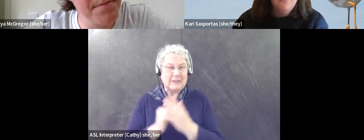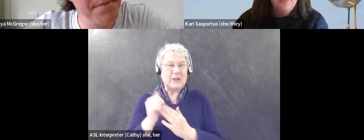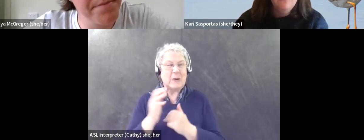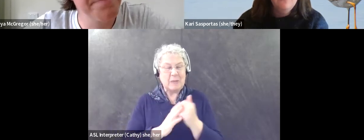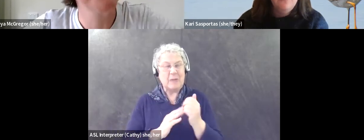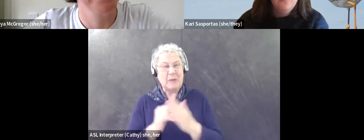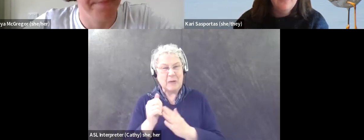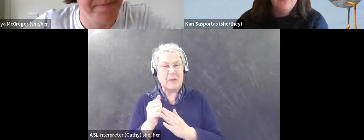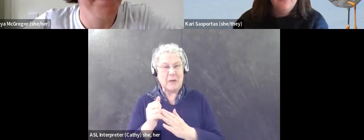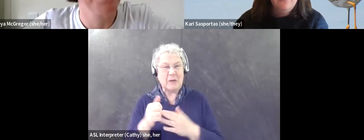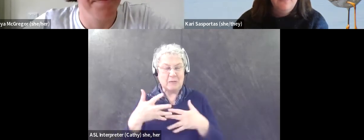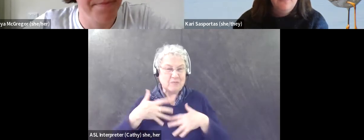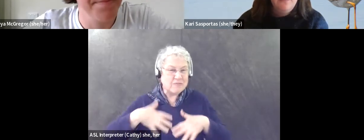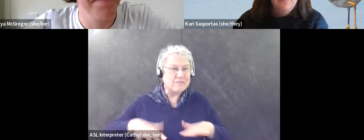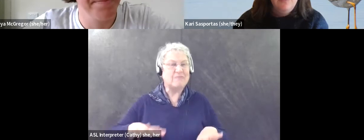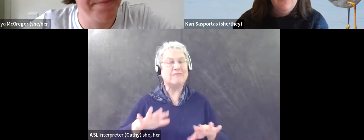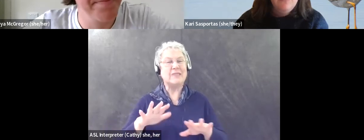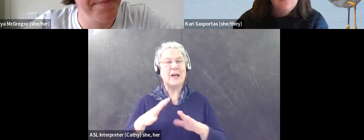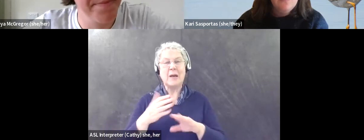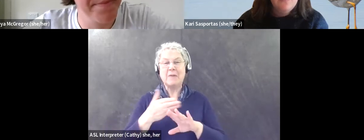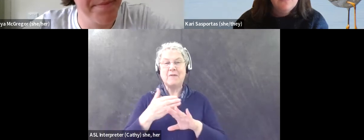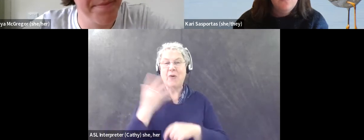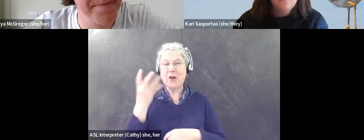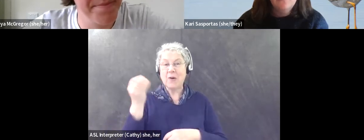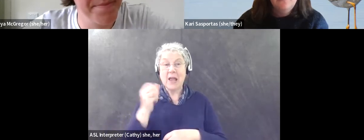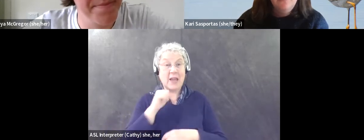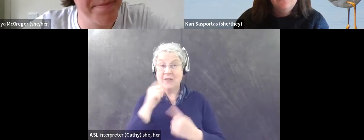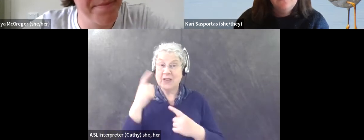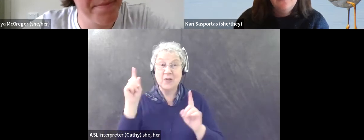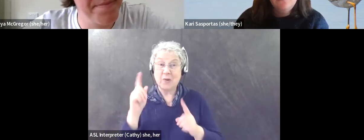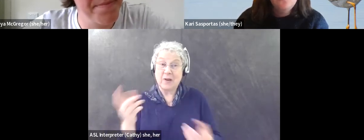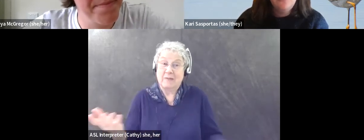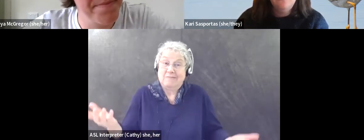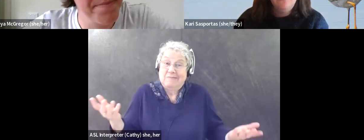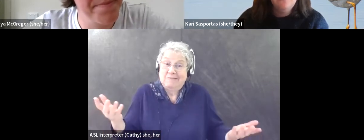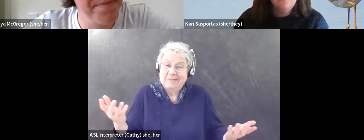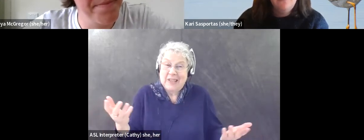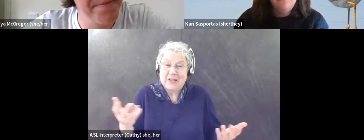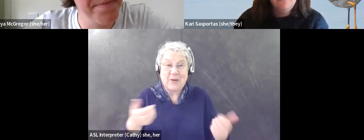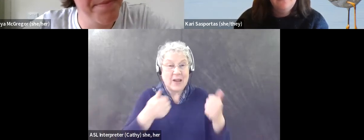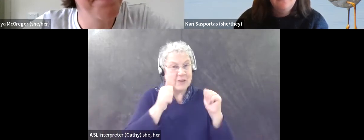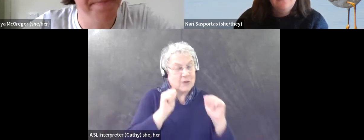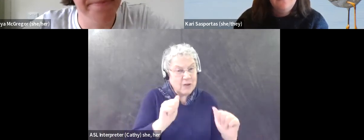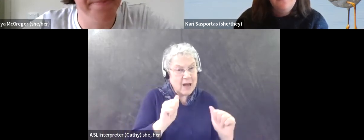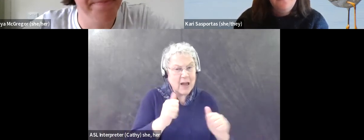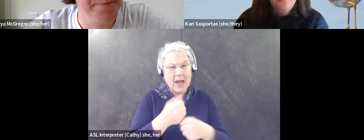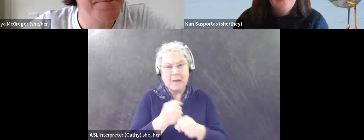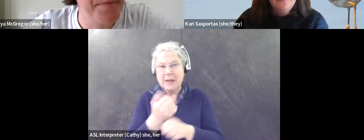I go out wearing it. Um, and if it doesn't work, it doesn't work. And that's, it's trial and error, I think.